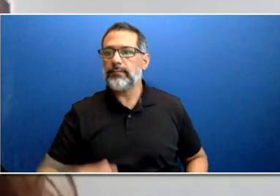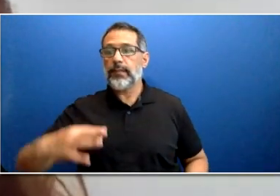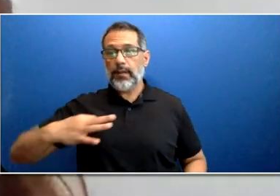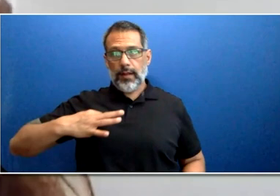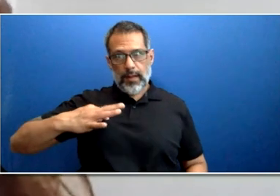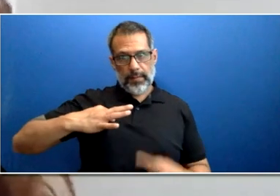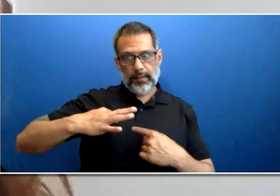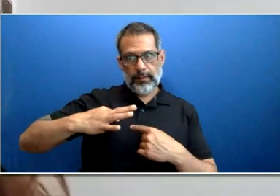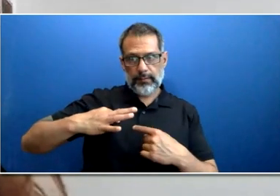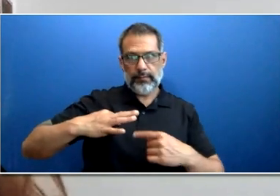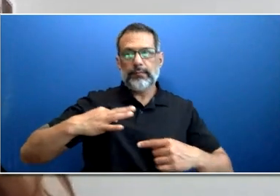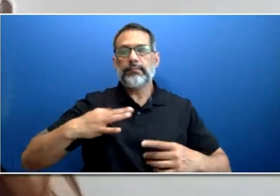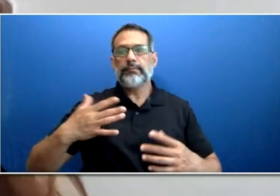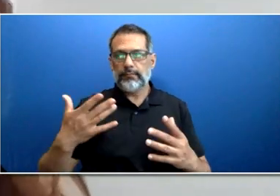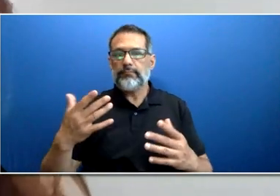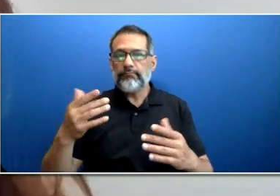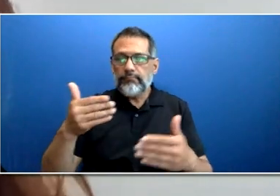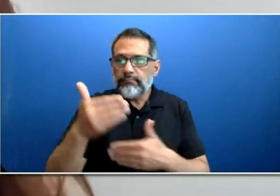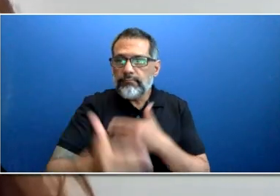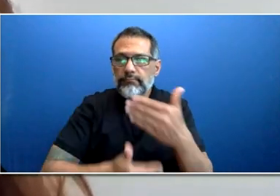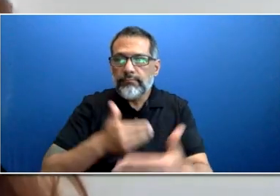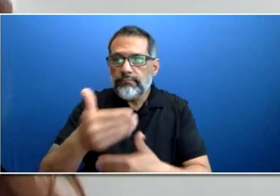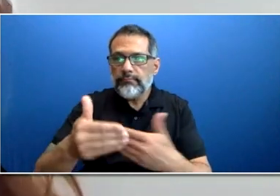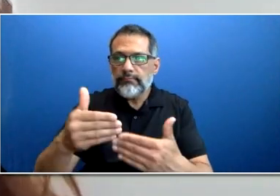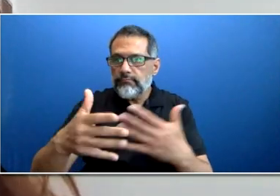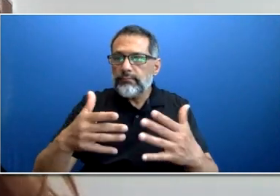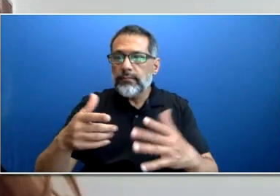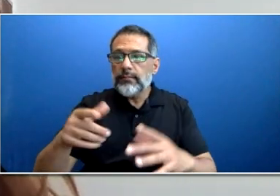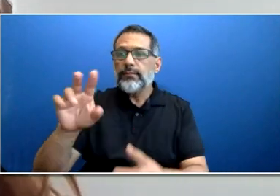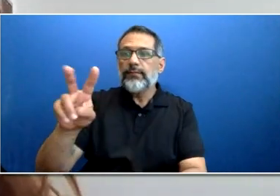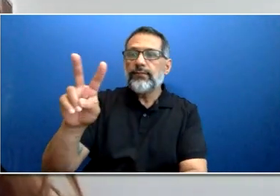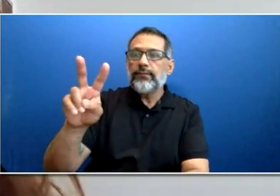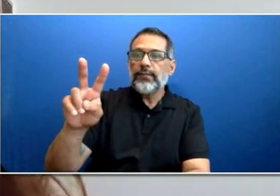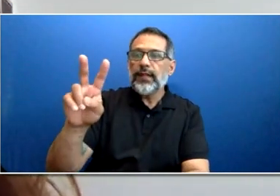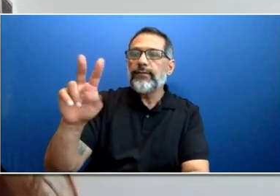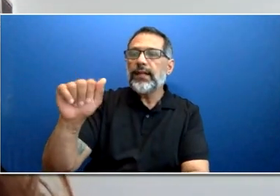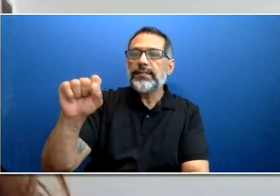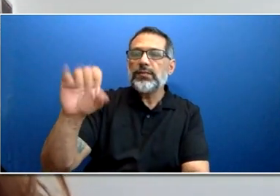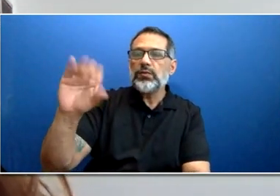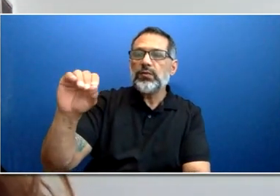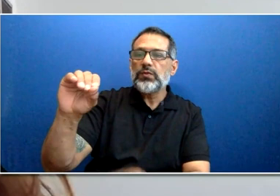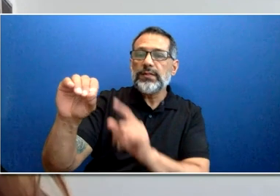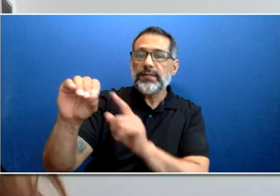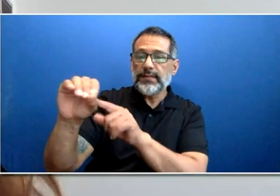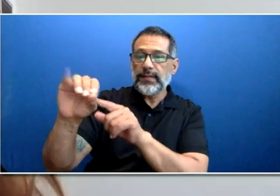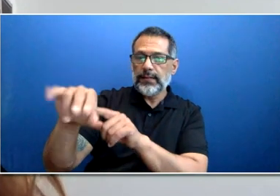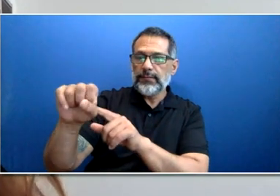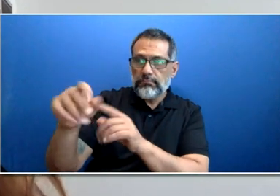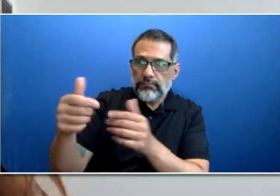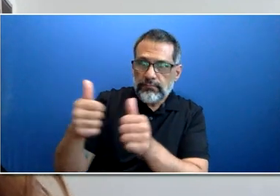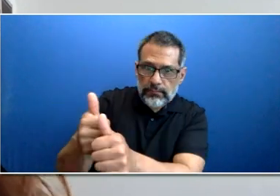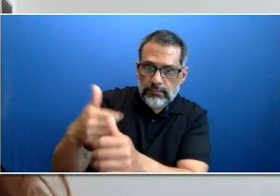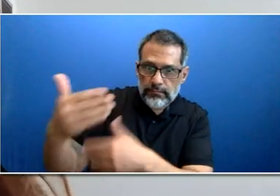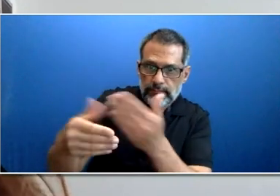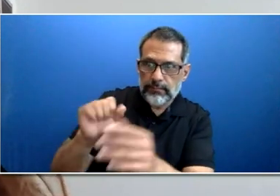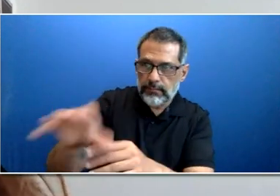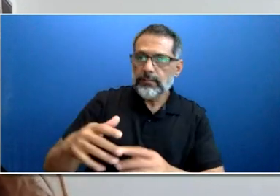Yes, absolutely. The application steps are outlined in detail on our website.